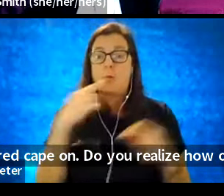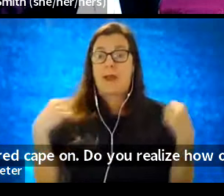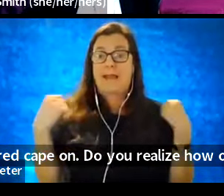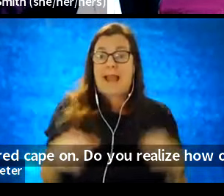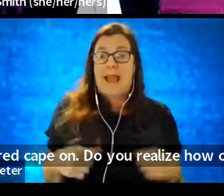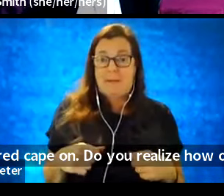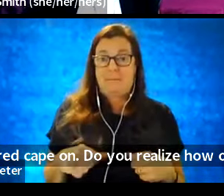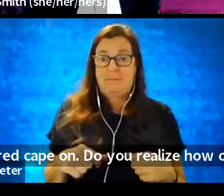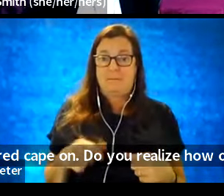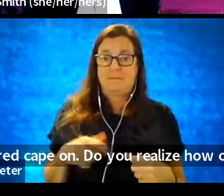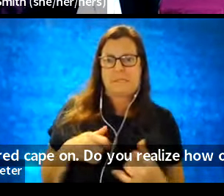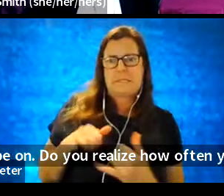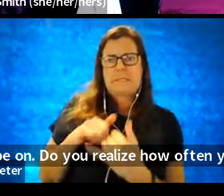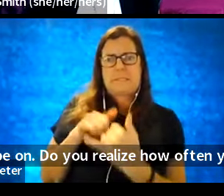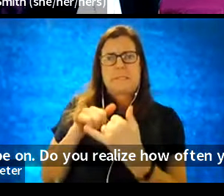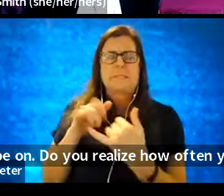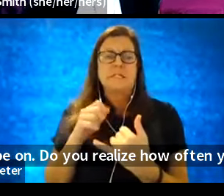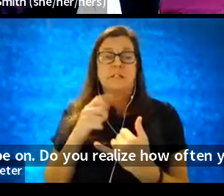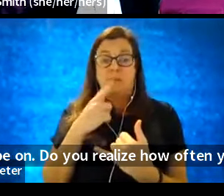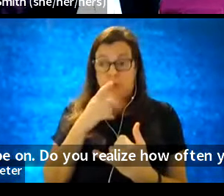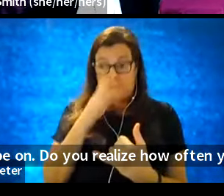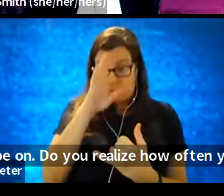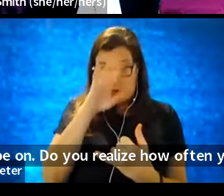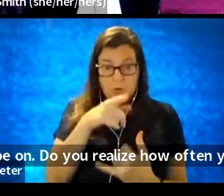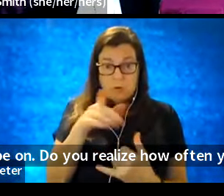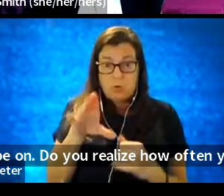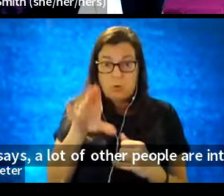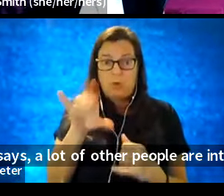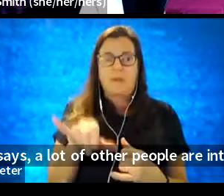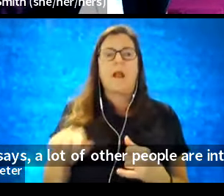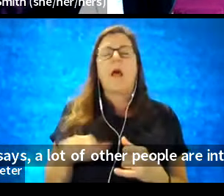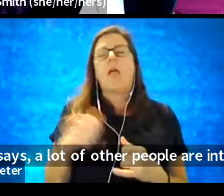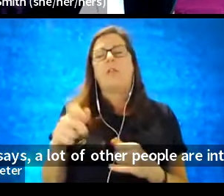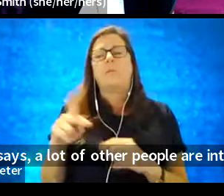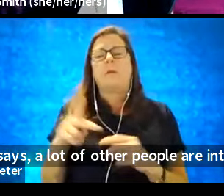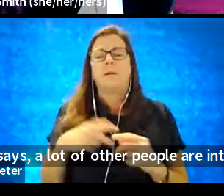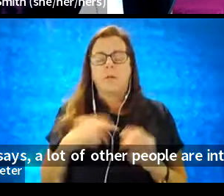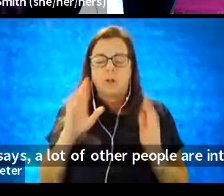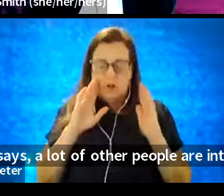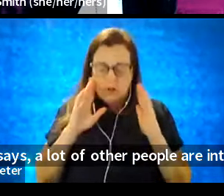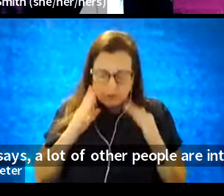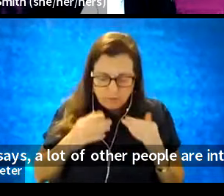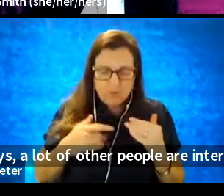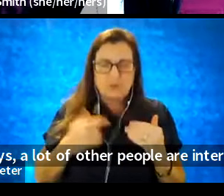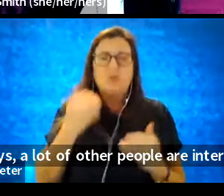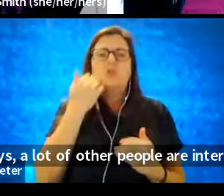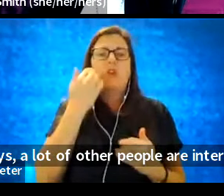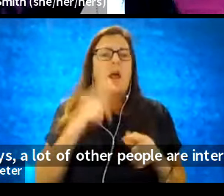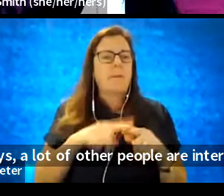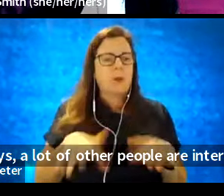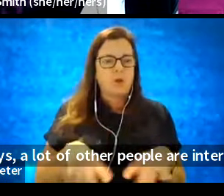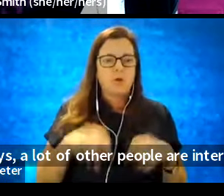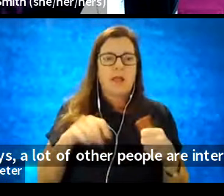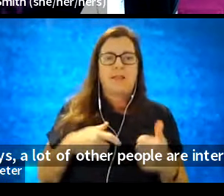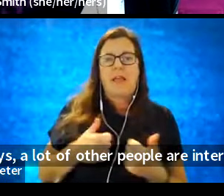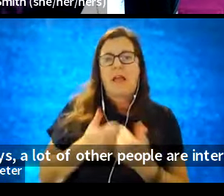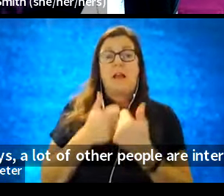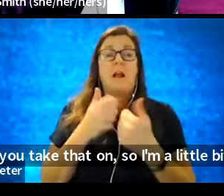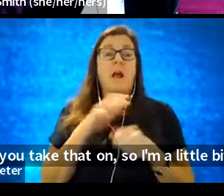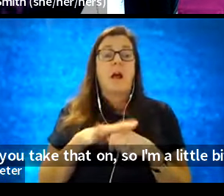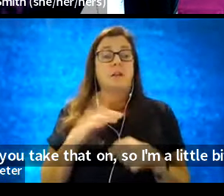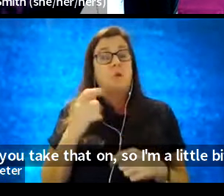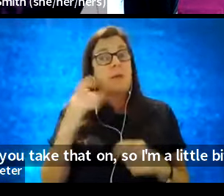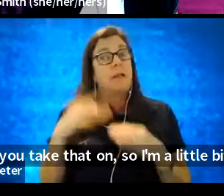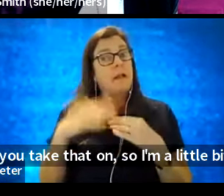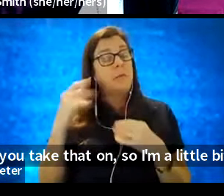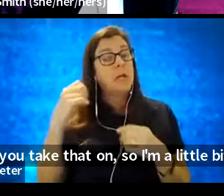that? And she says, a lot of other people are introverts, they're too shy, and you take that on. So, I'm a little bit crazy,